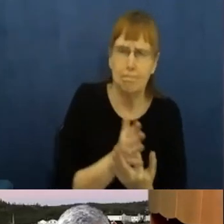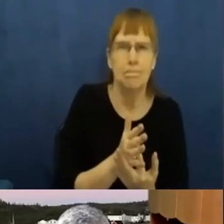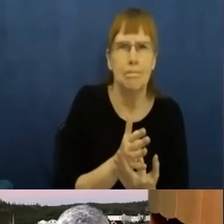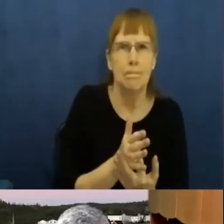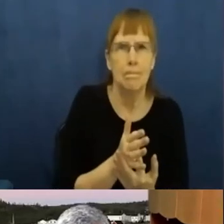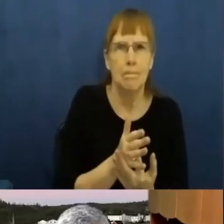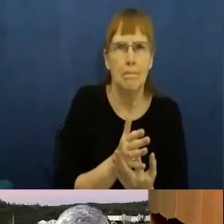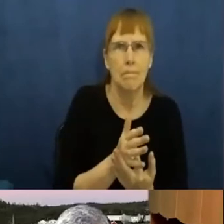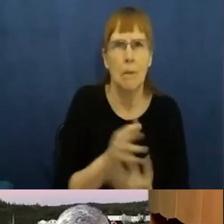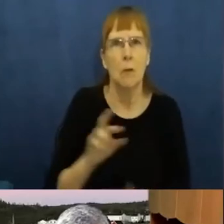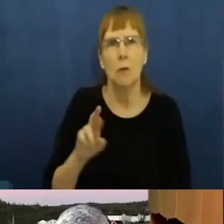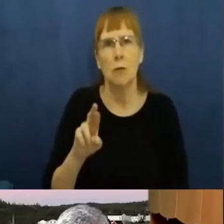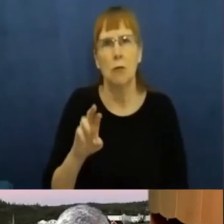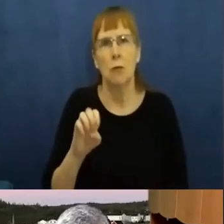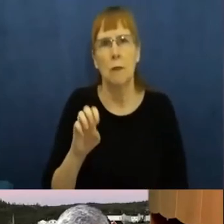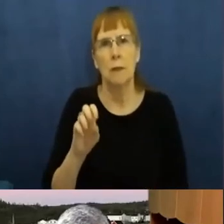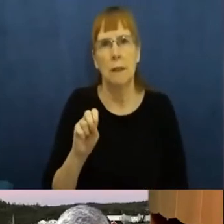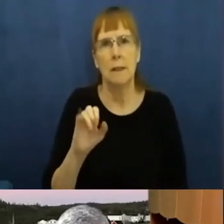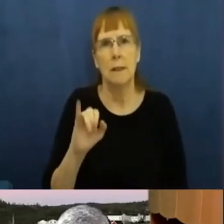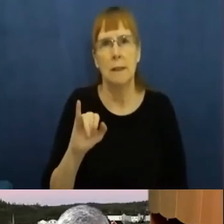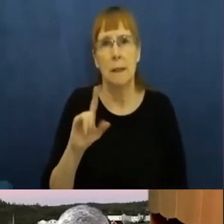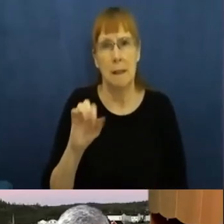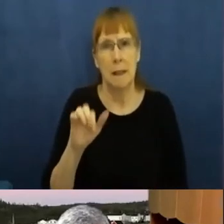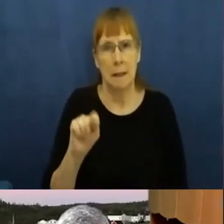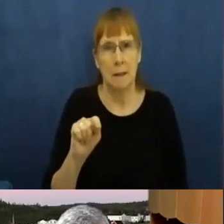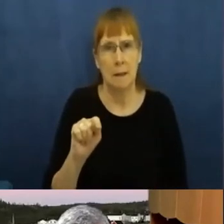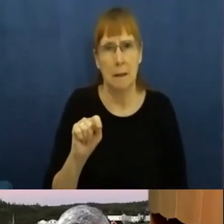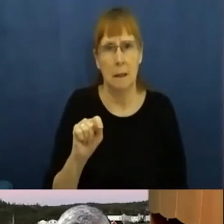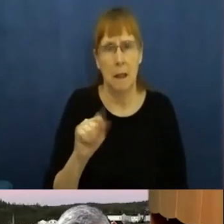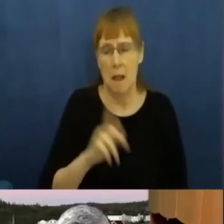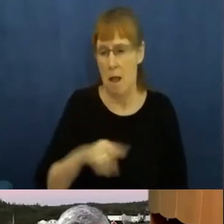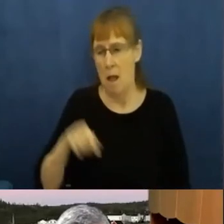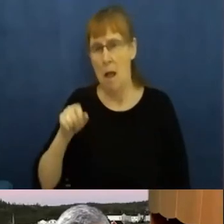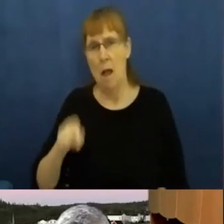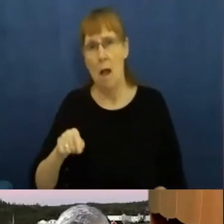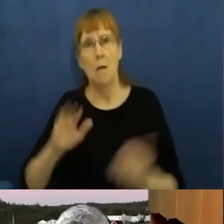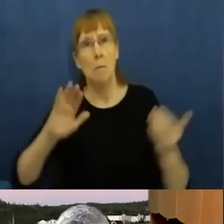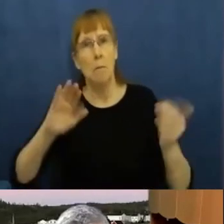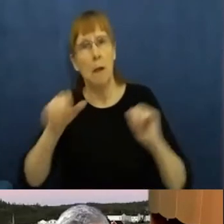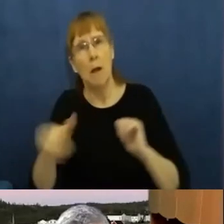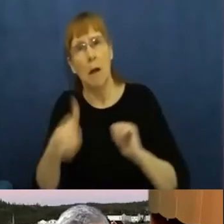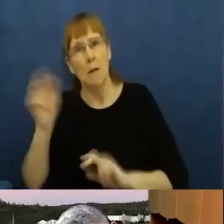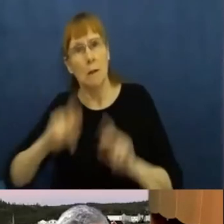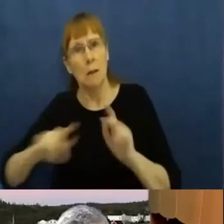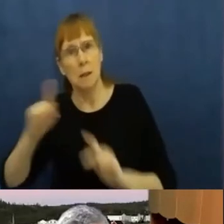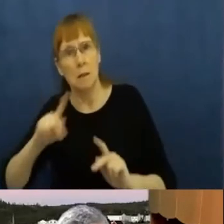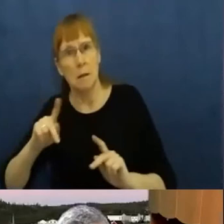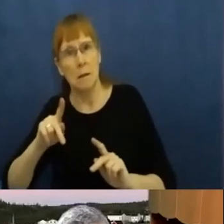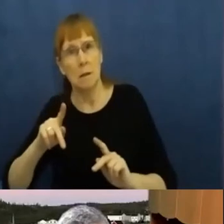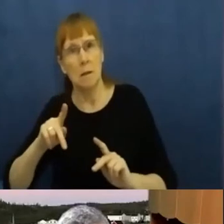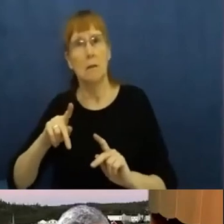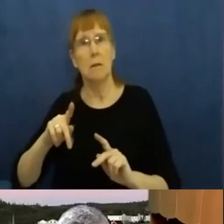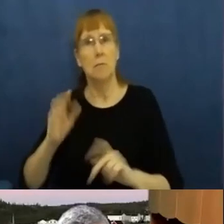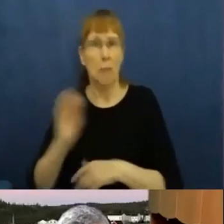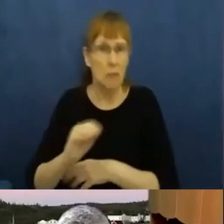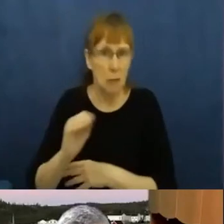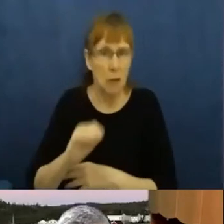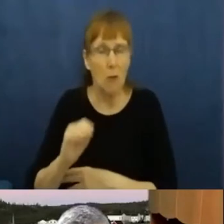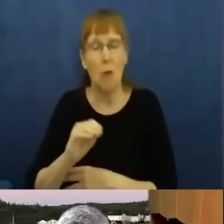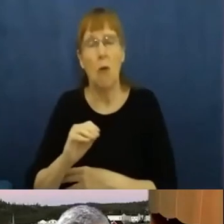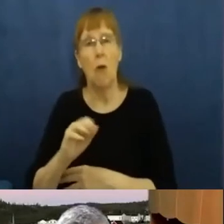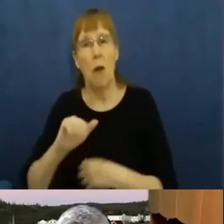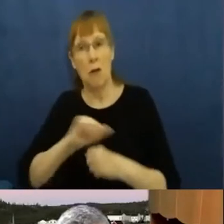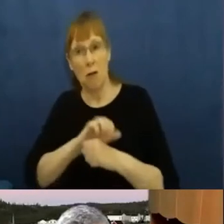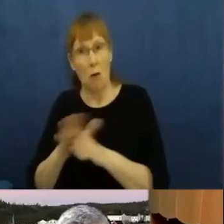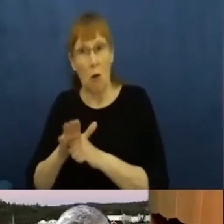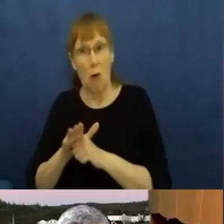itself in better shape than many others in the province. So I was struck by